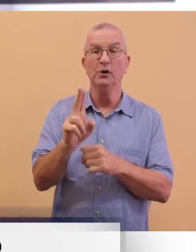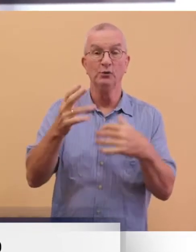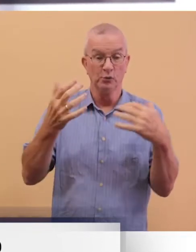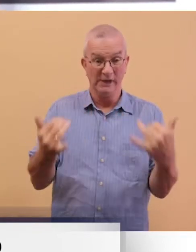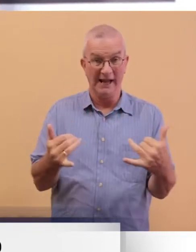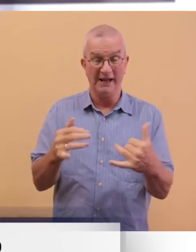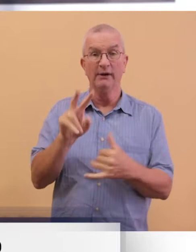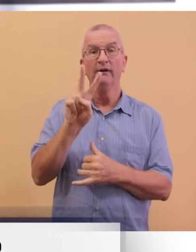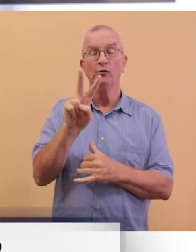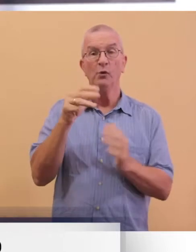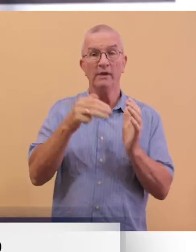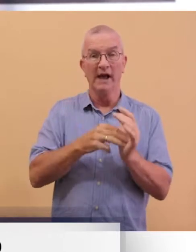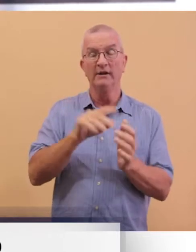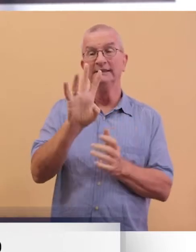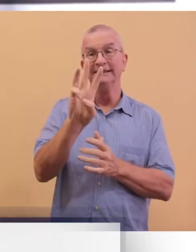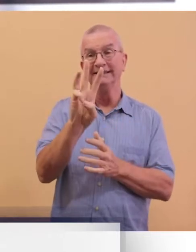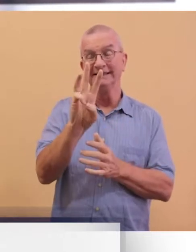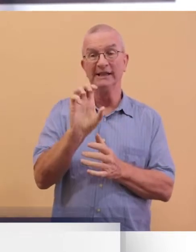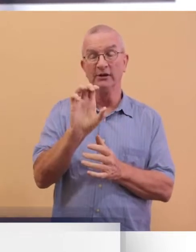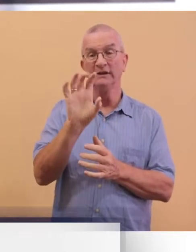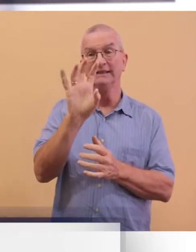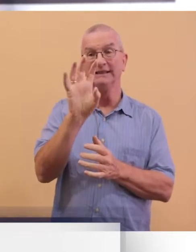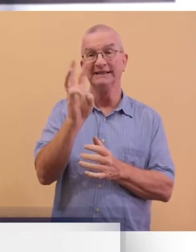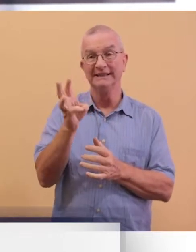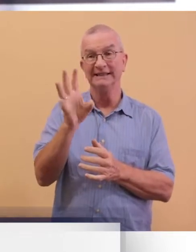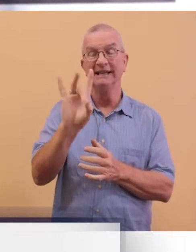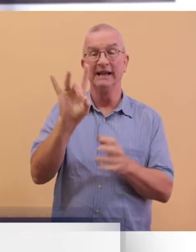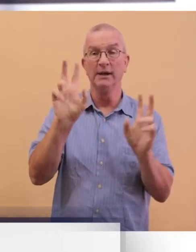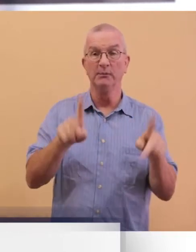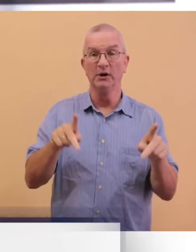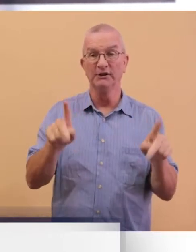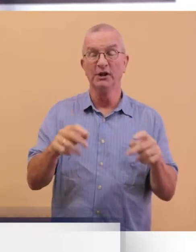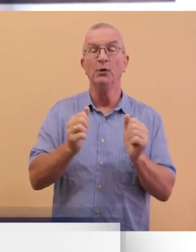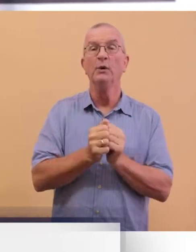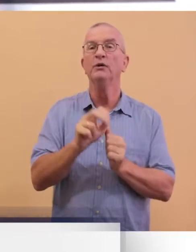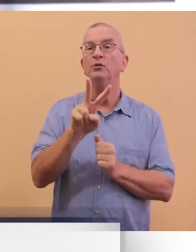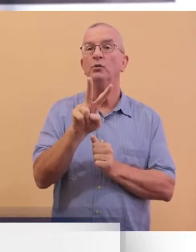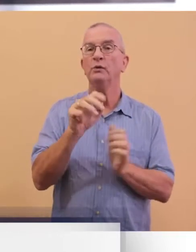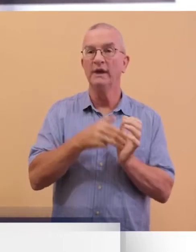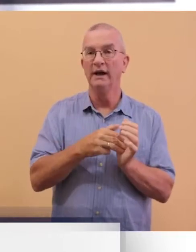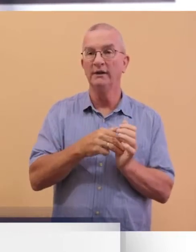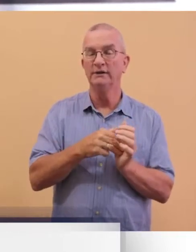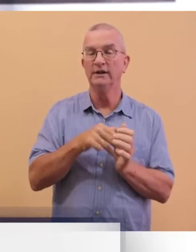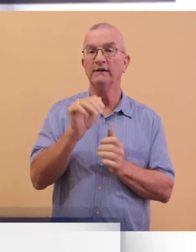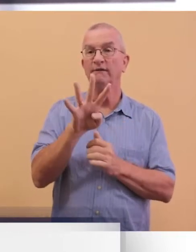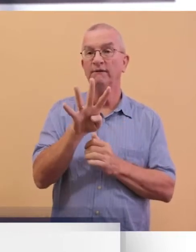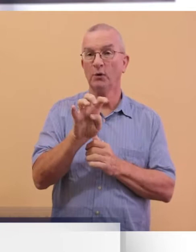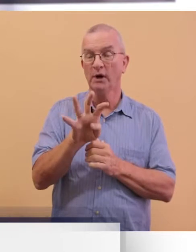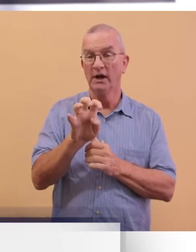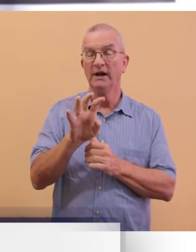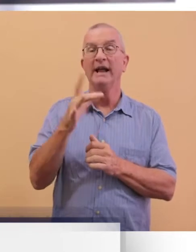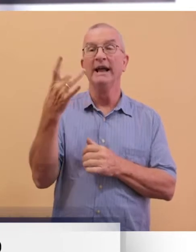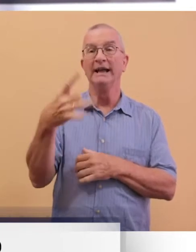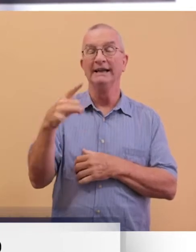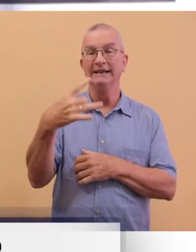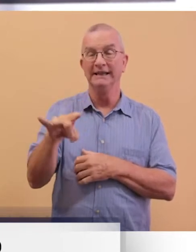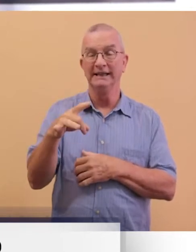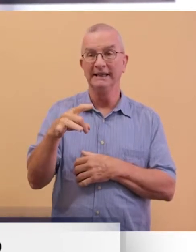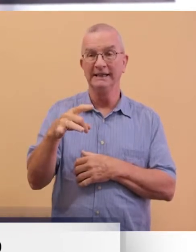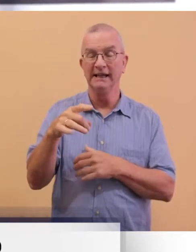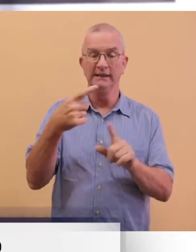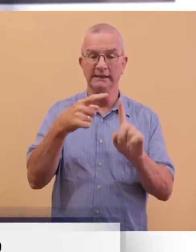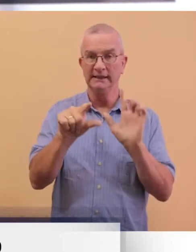,668 persons, with 2,418 being